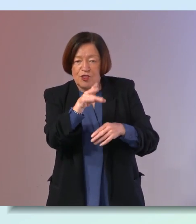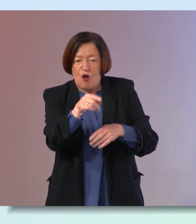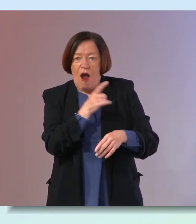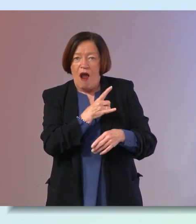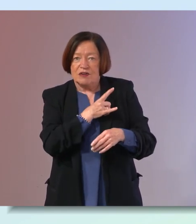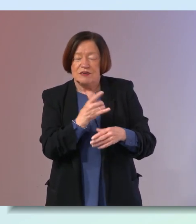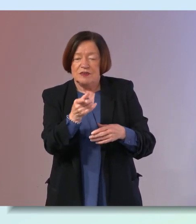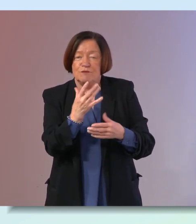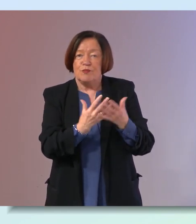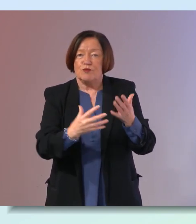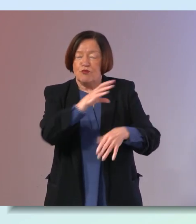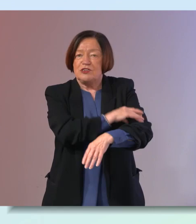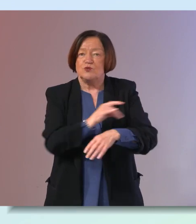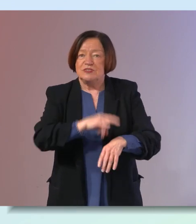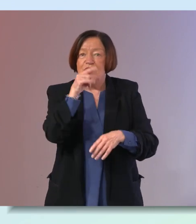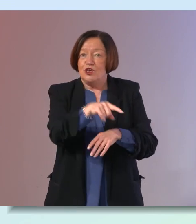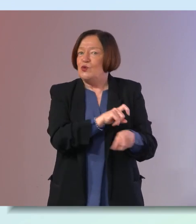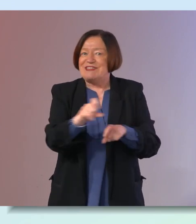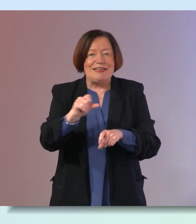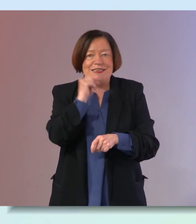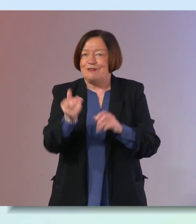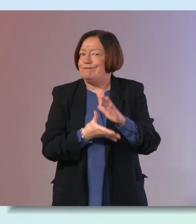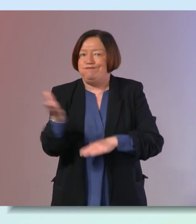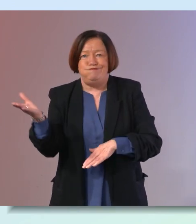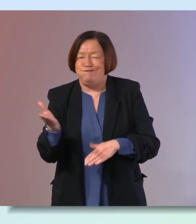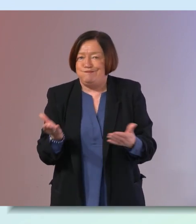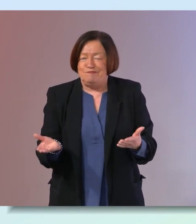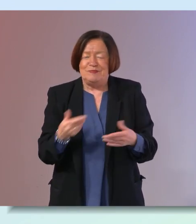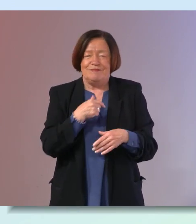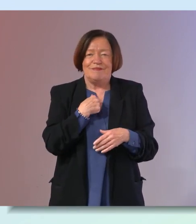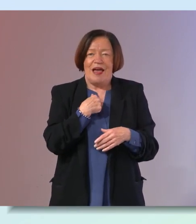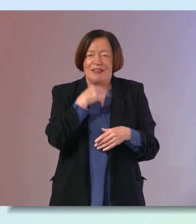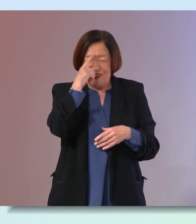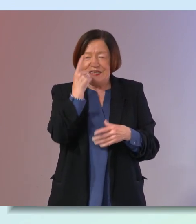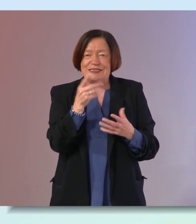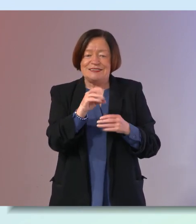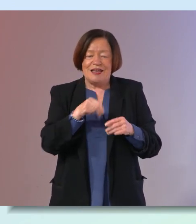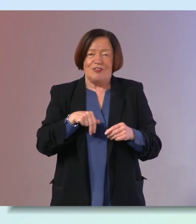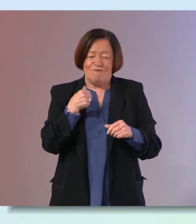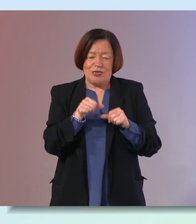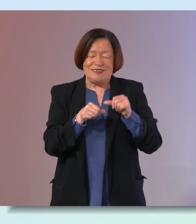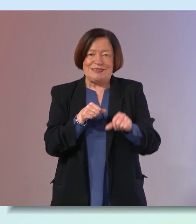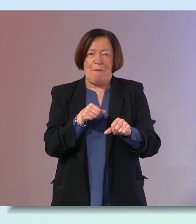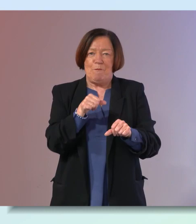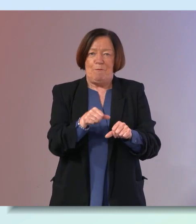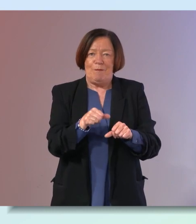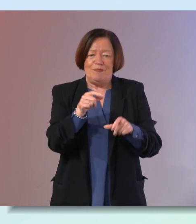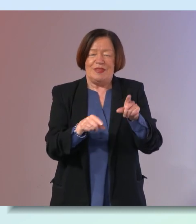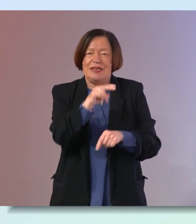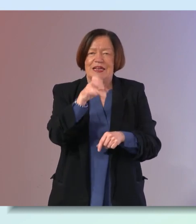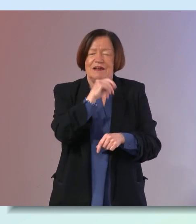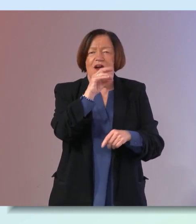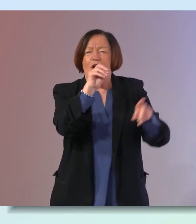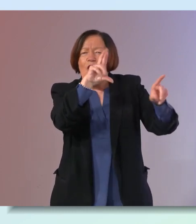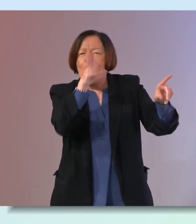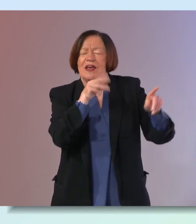heart or your blood pressure was a bit off you still didn't take that so i guess it's taking that step as nicola said and orny can i come